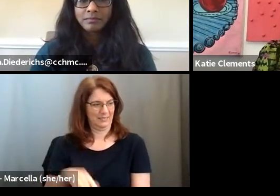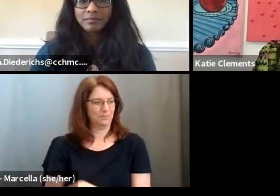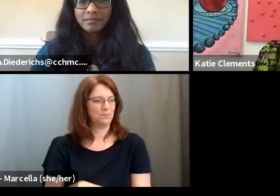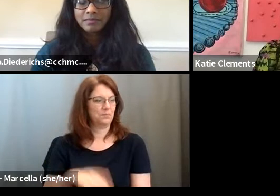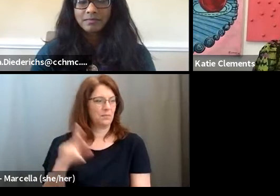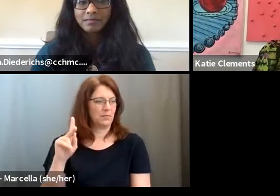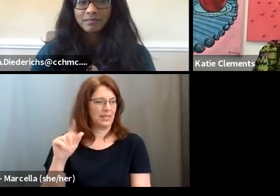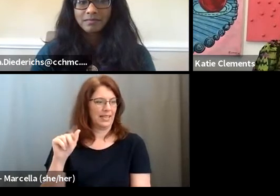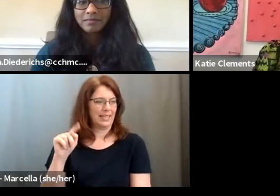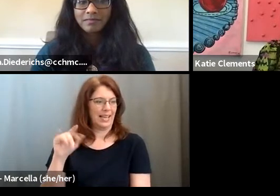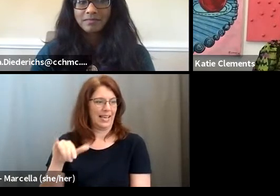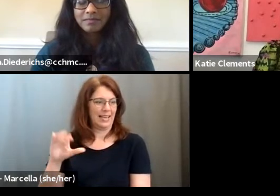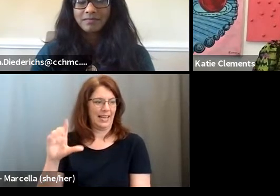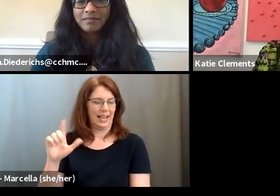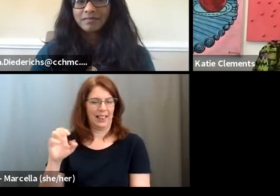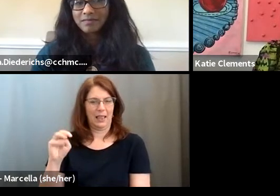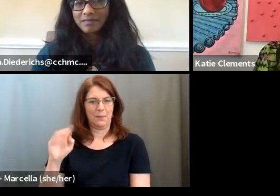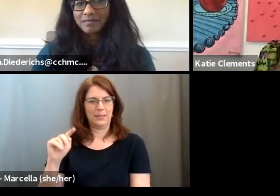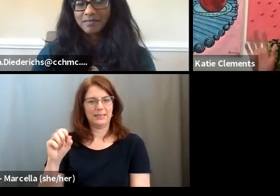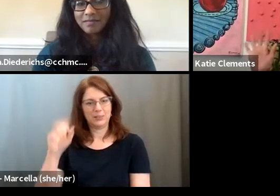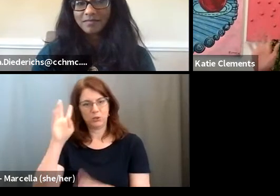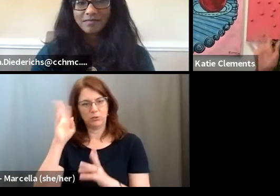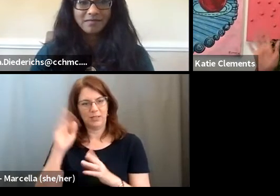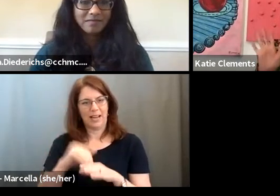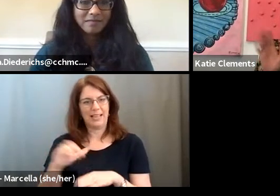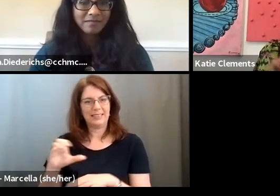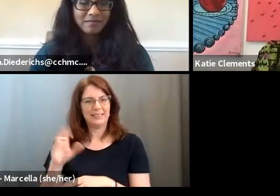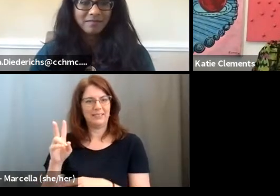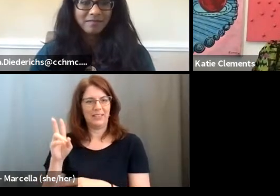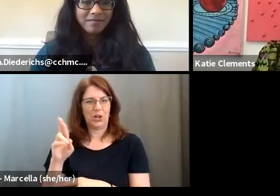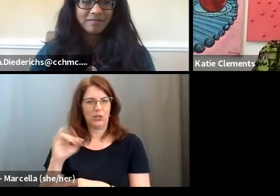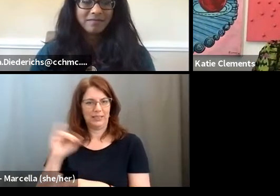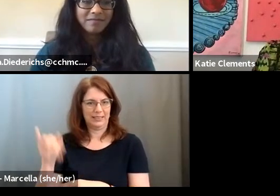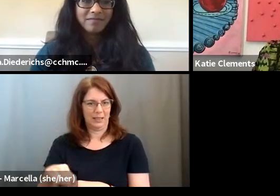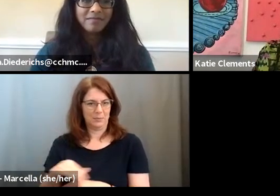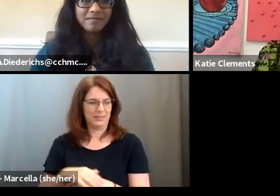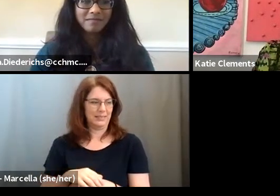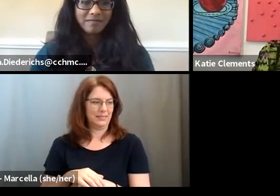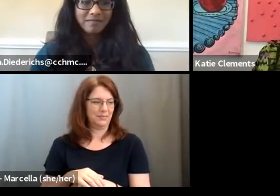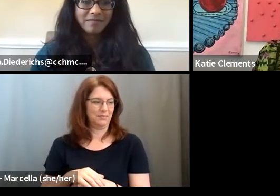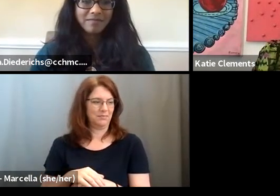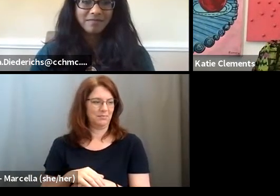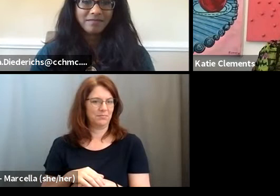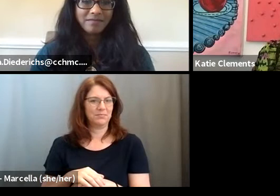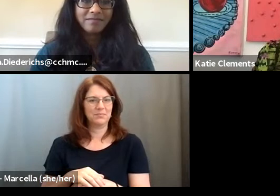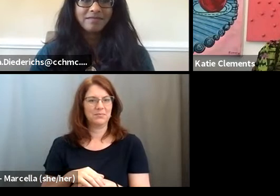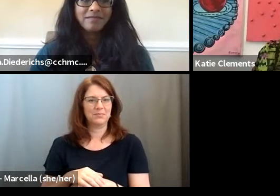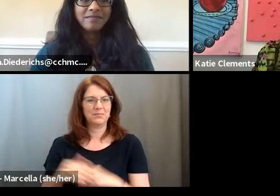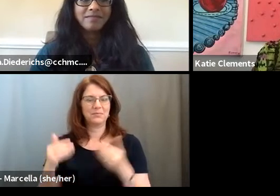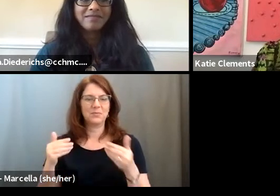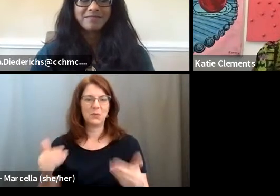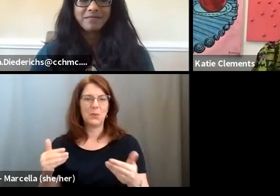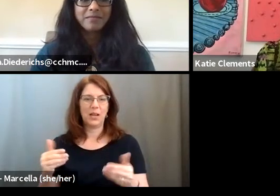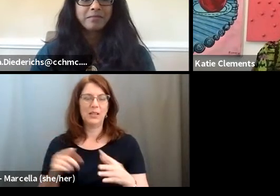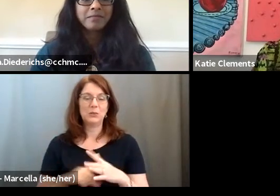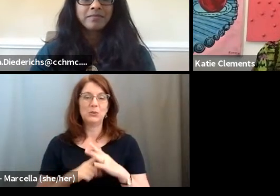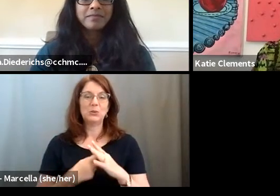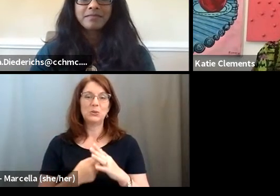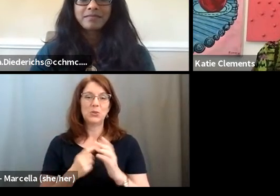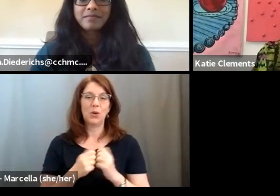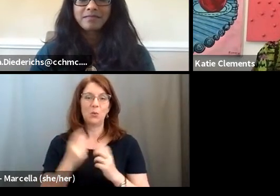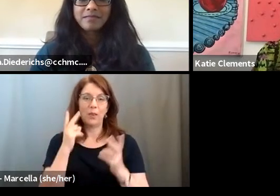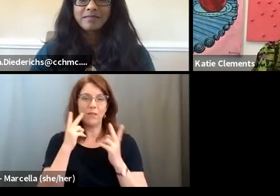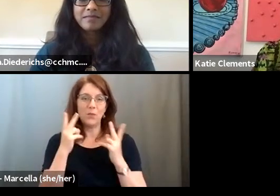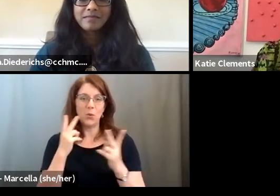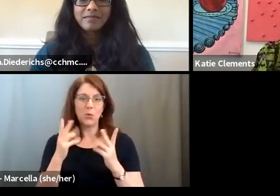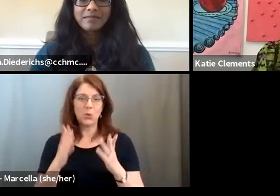Katie Clements, Creative Director at CVR in Indianapolis, Indiana. So let's jump in. I want to start with our viewers